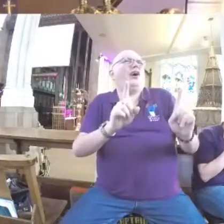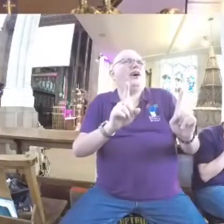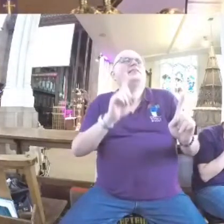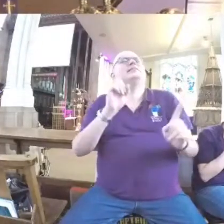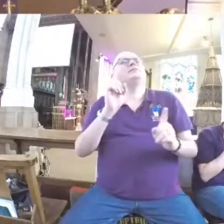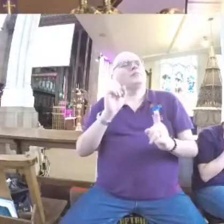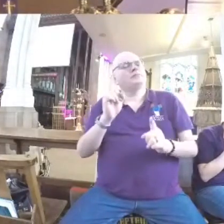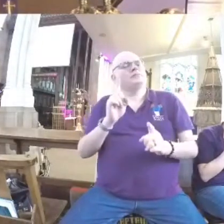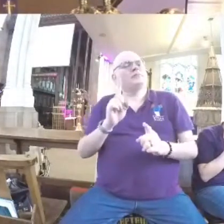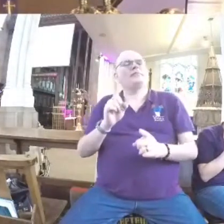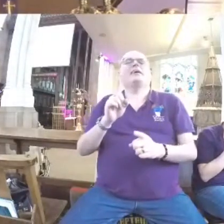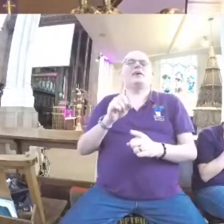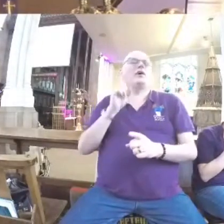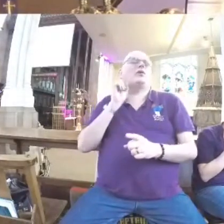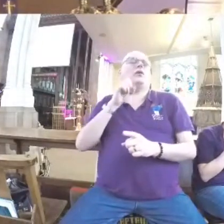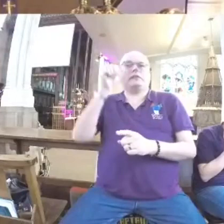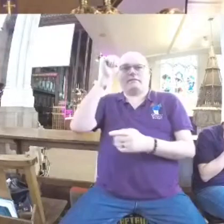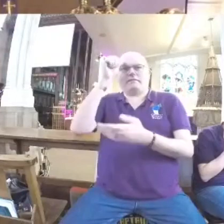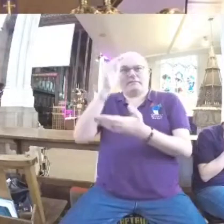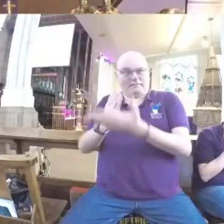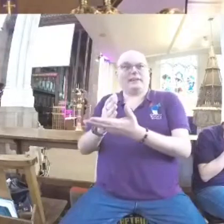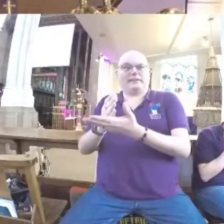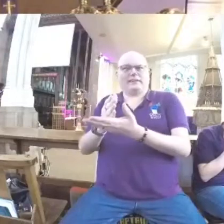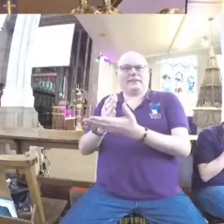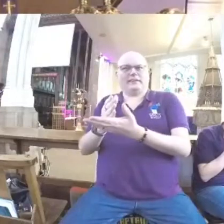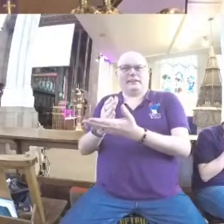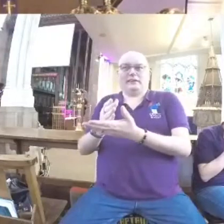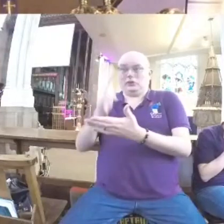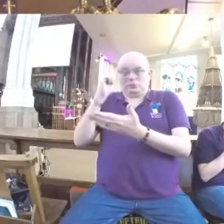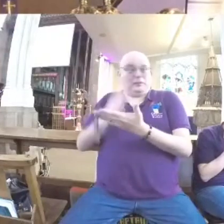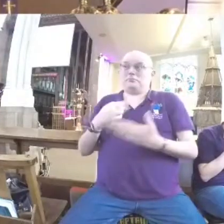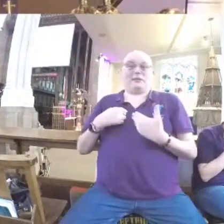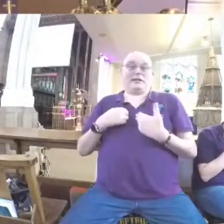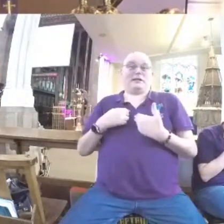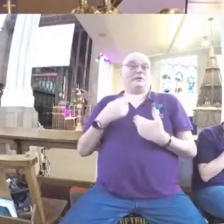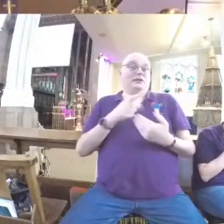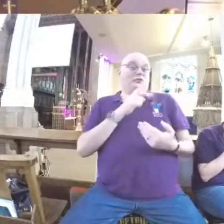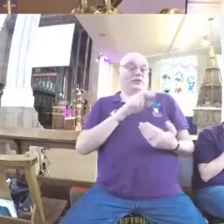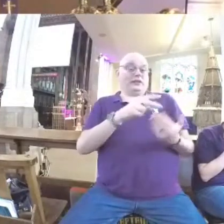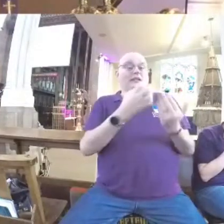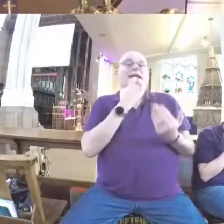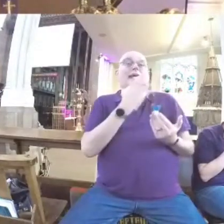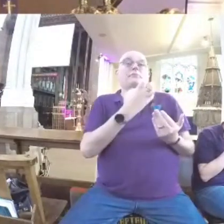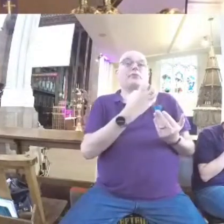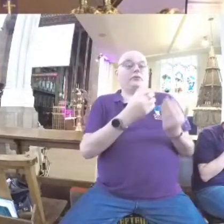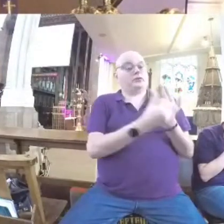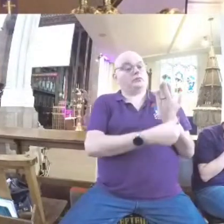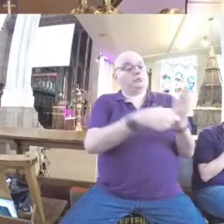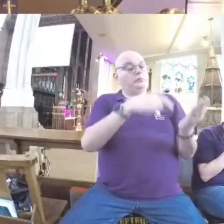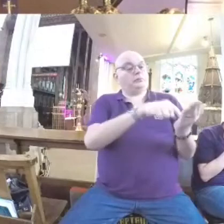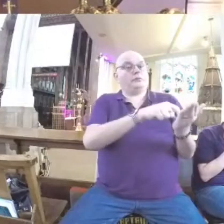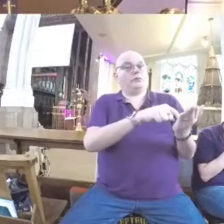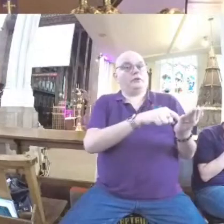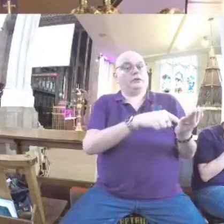she was a woman of faith. And you don't have to take my word for it because the reading in Hebrews 11 31 says, faith the